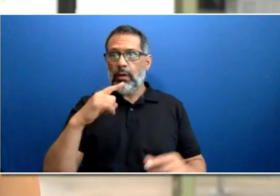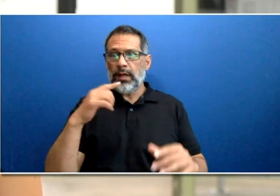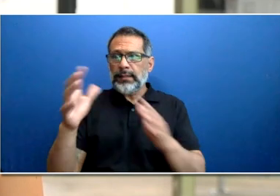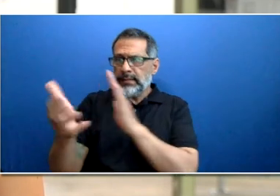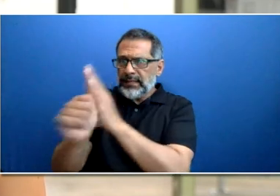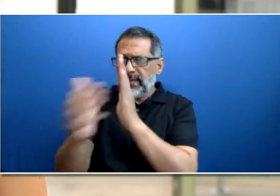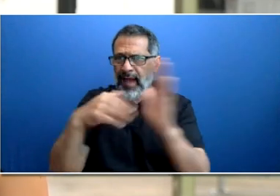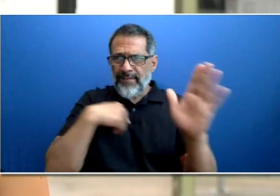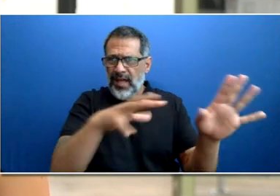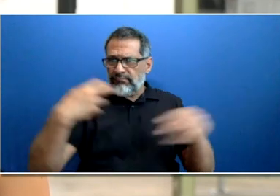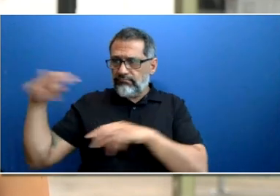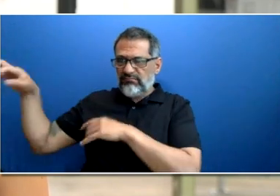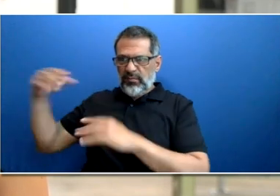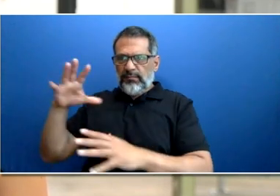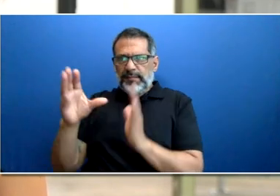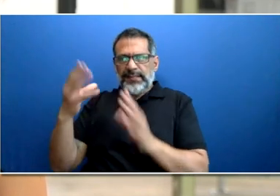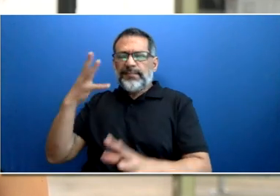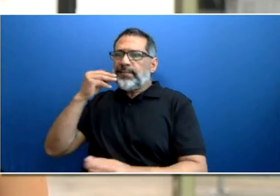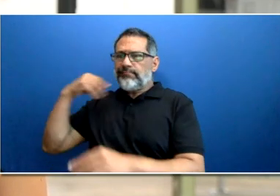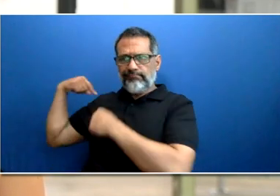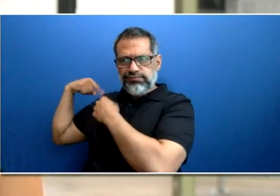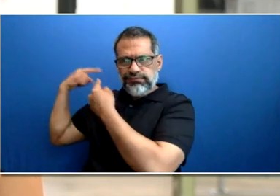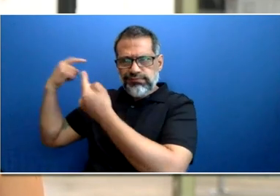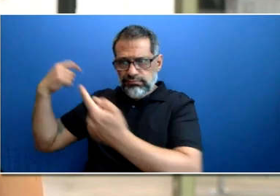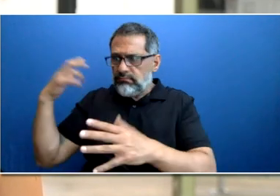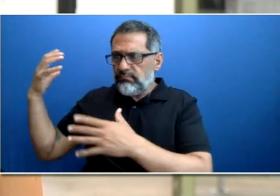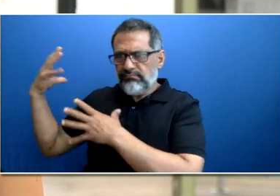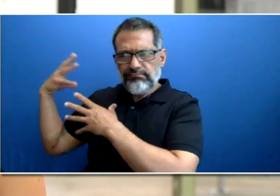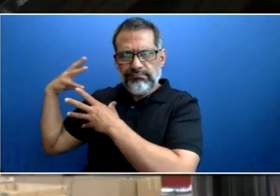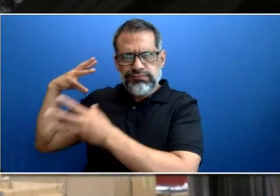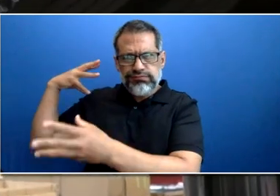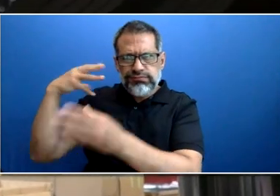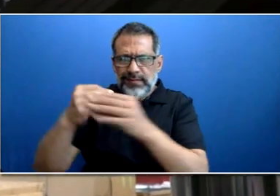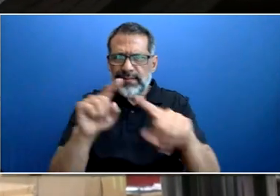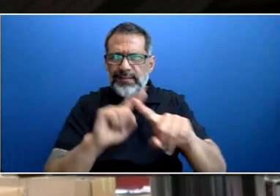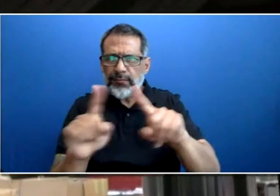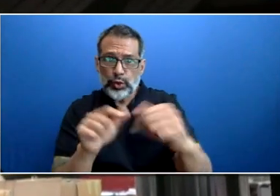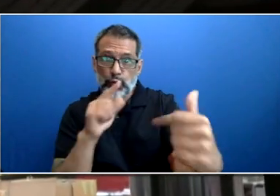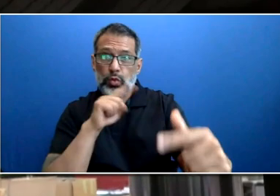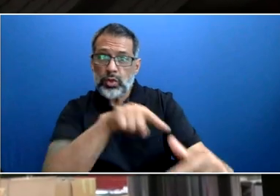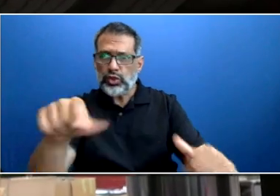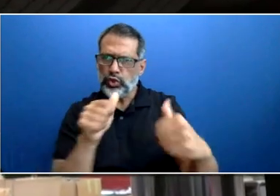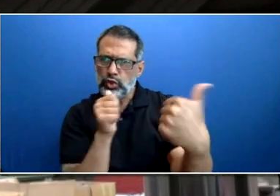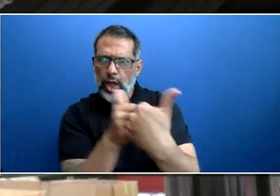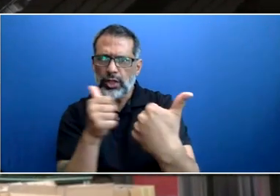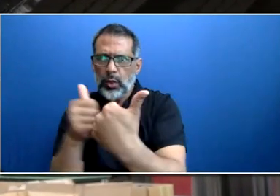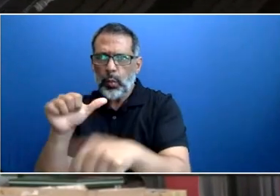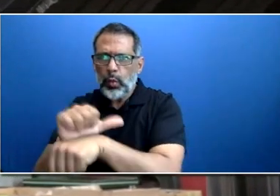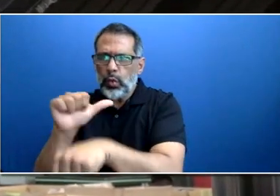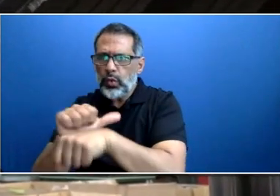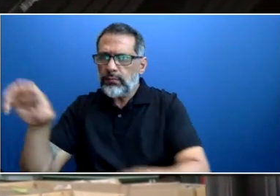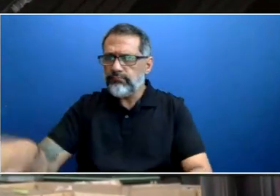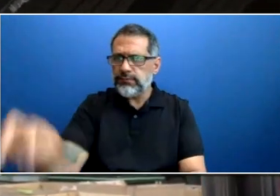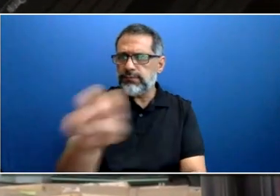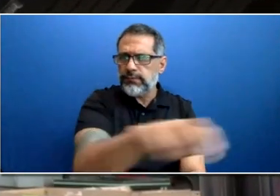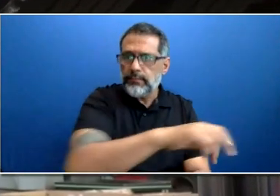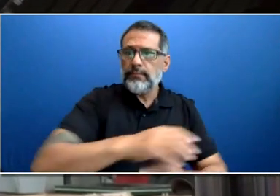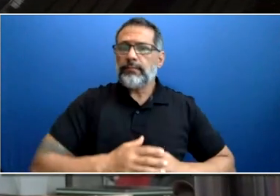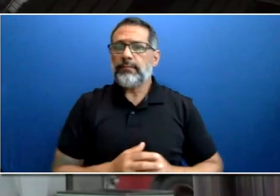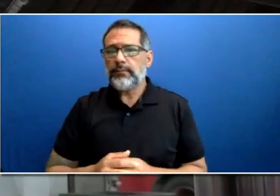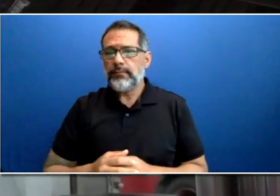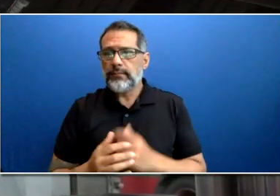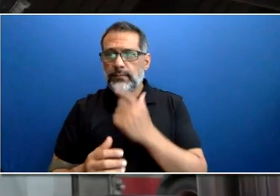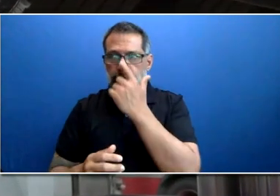various challenges that are not only useful to you at the Commission, but also transferable throughout the transportation industry.